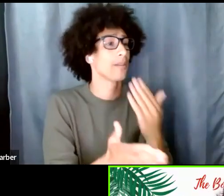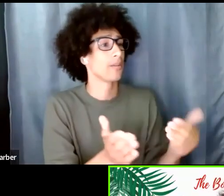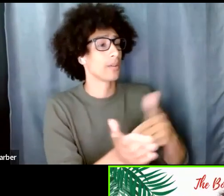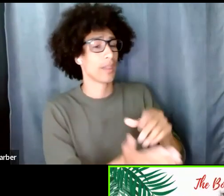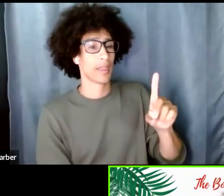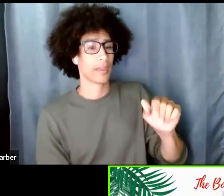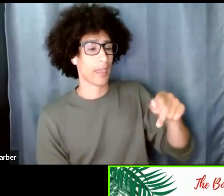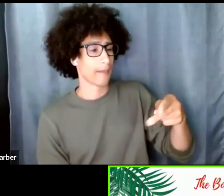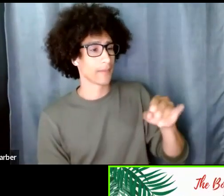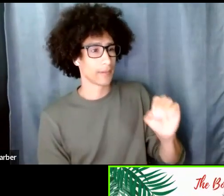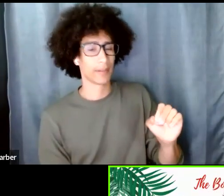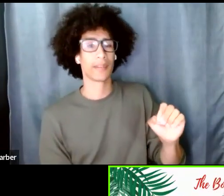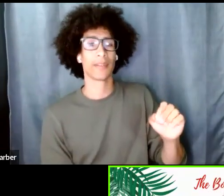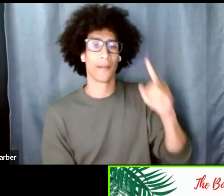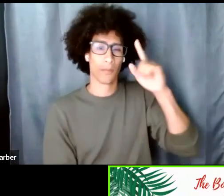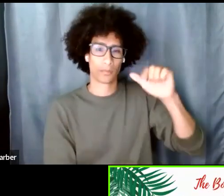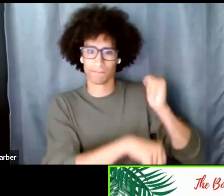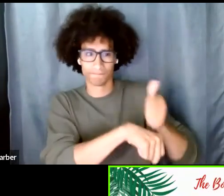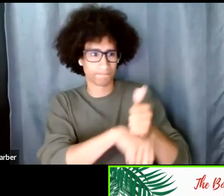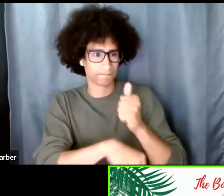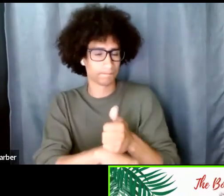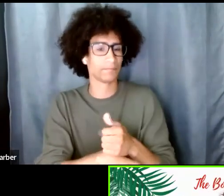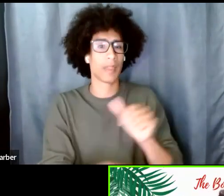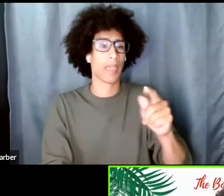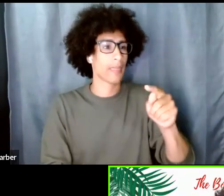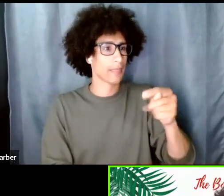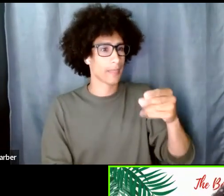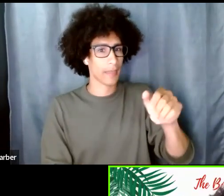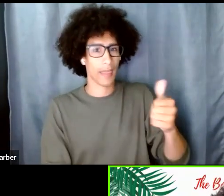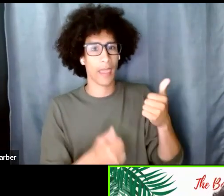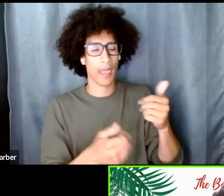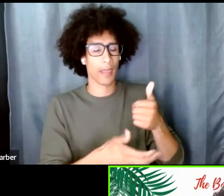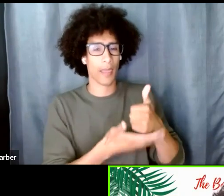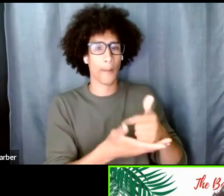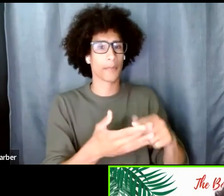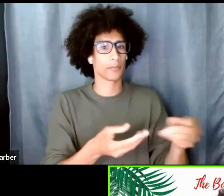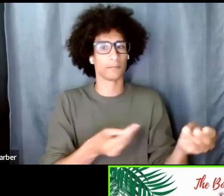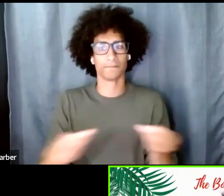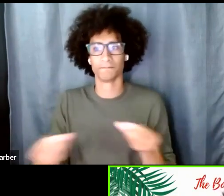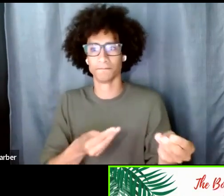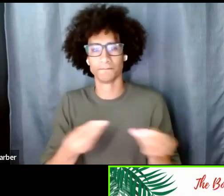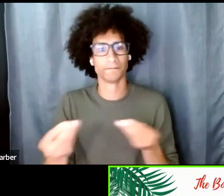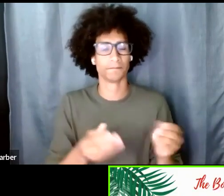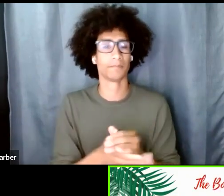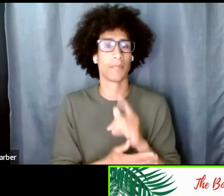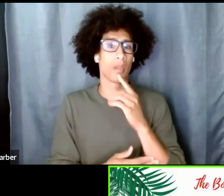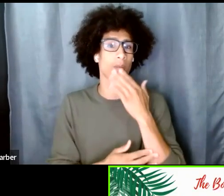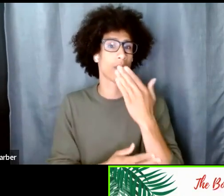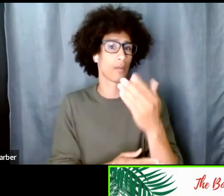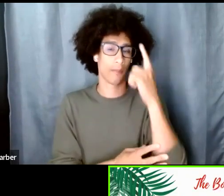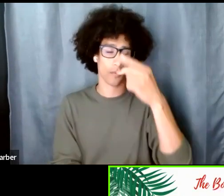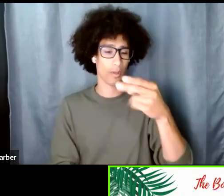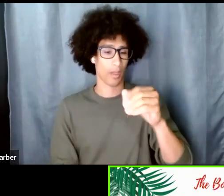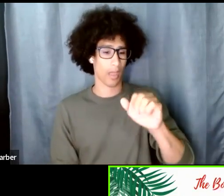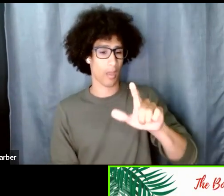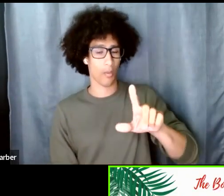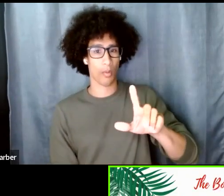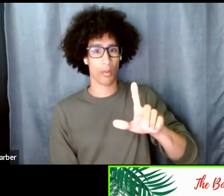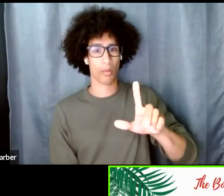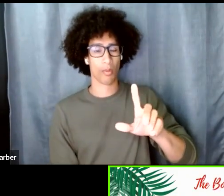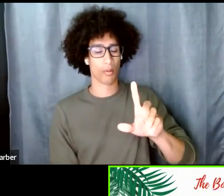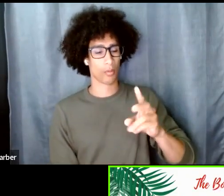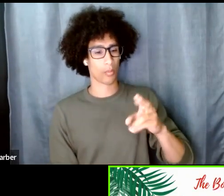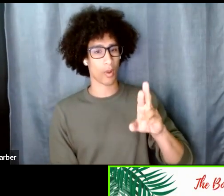curating thank you for for being here and helping facilitate and thank you to how around a community that i've been involved with for over a decade um